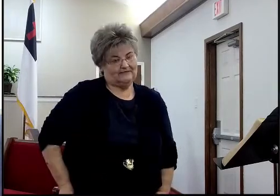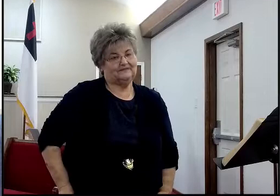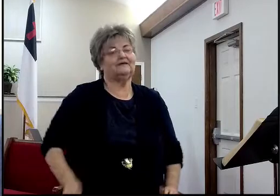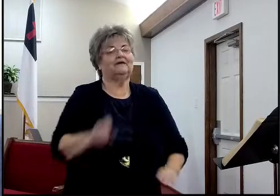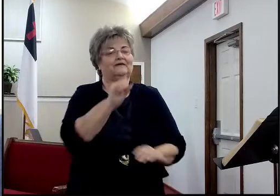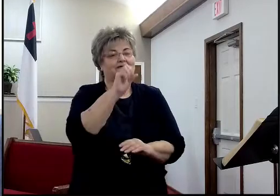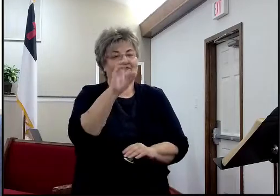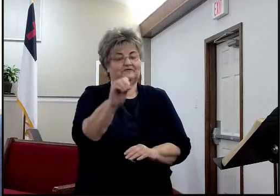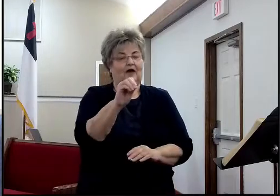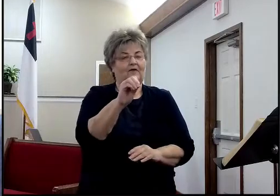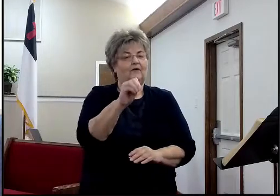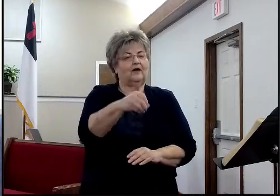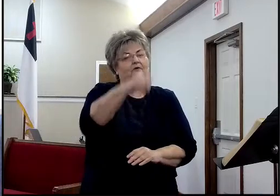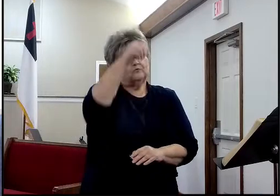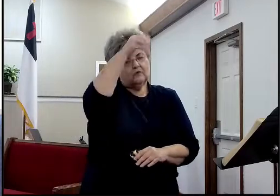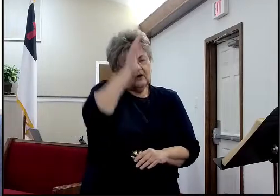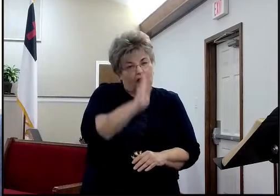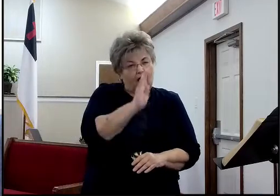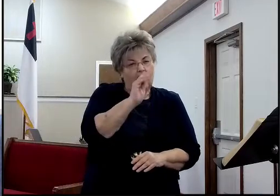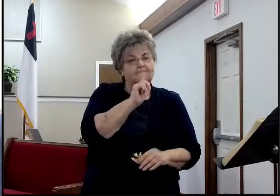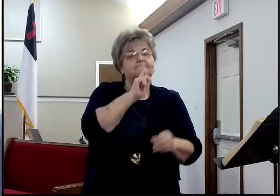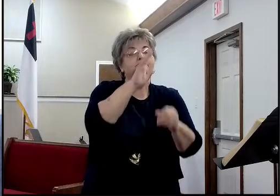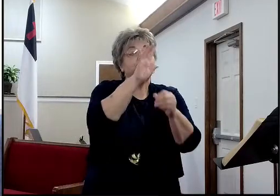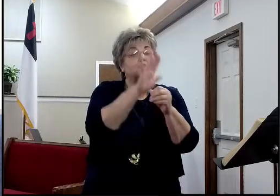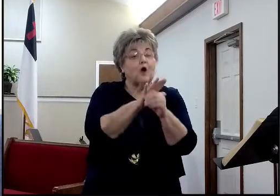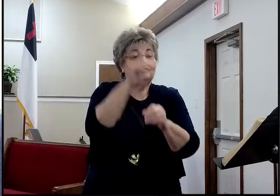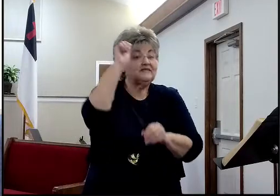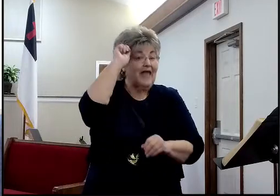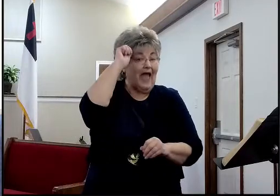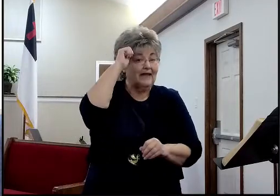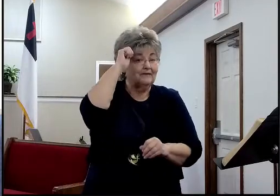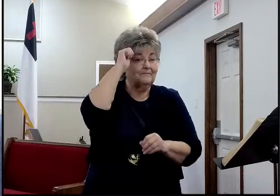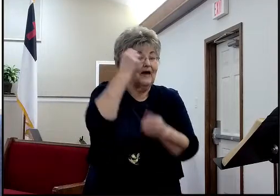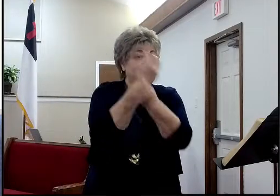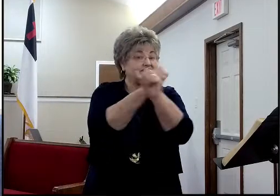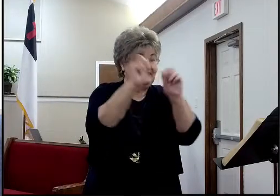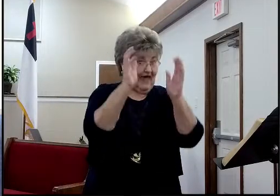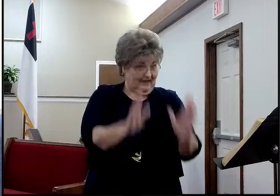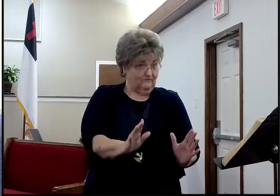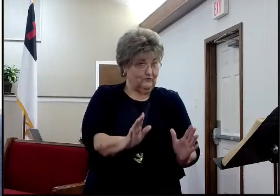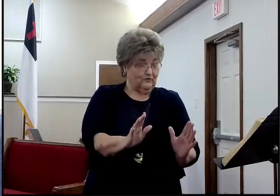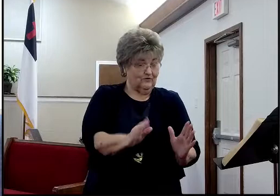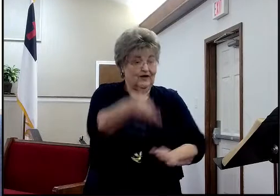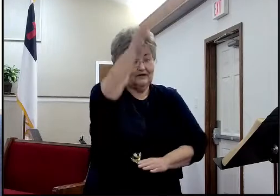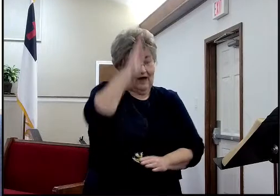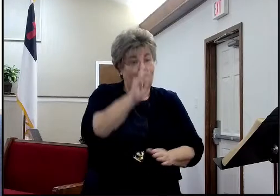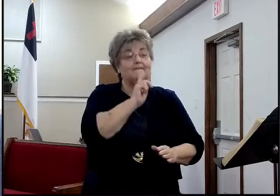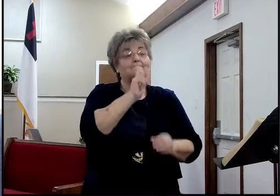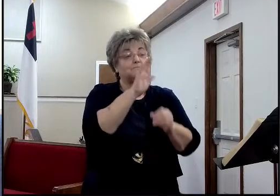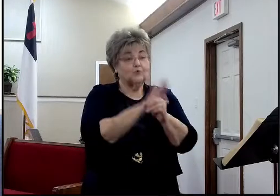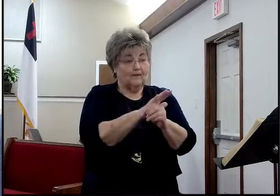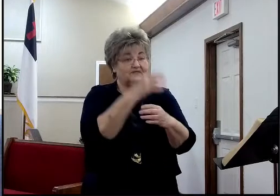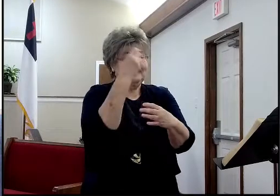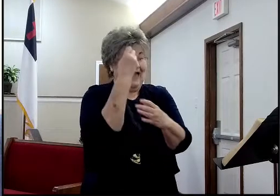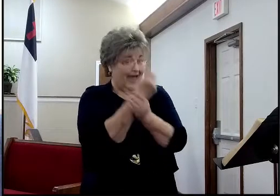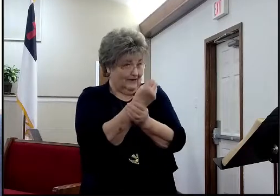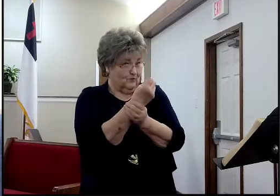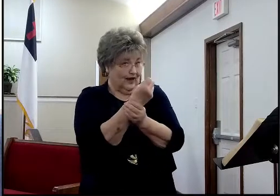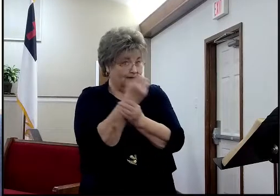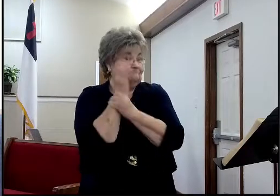A Savior. God made some promises to whom? Abraham. And what did he promise Abraham?